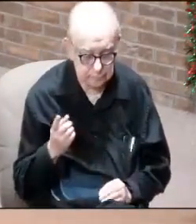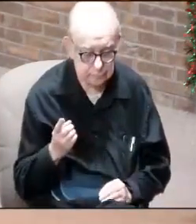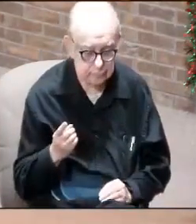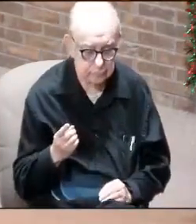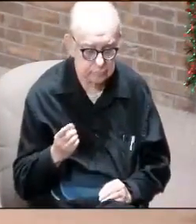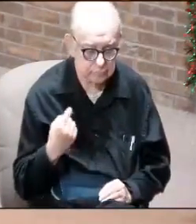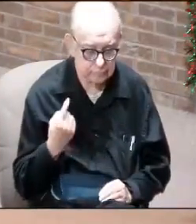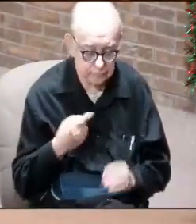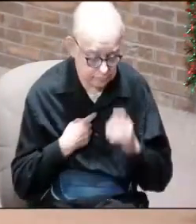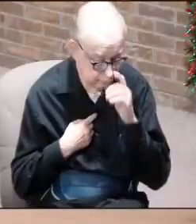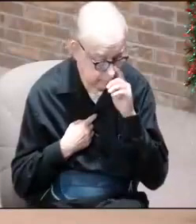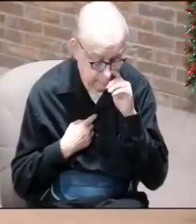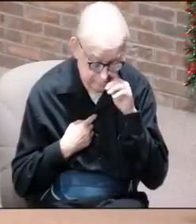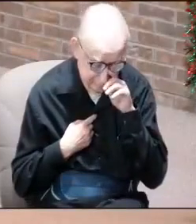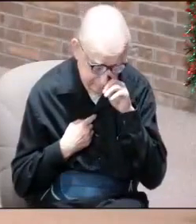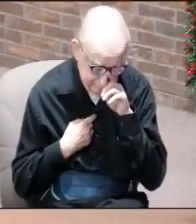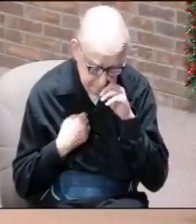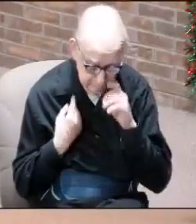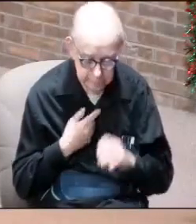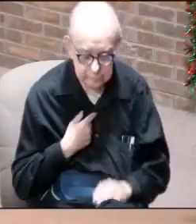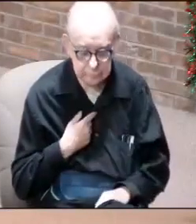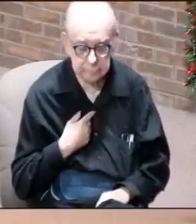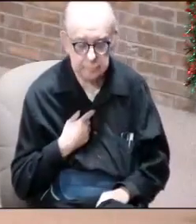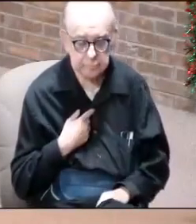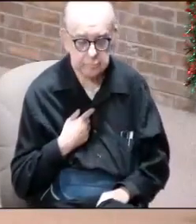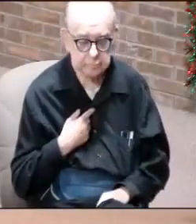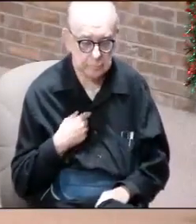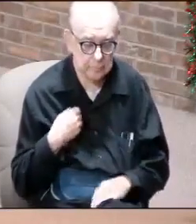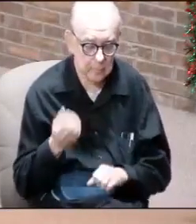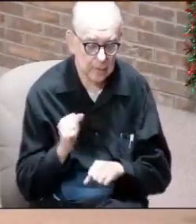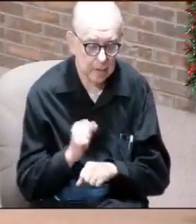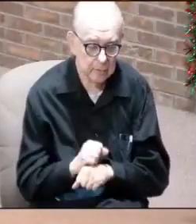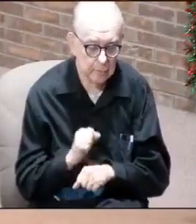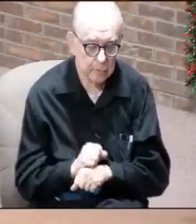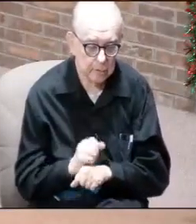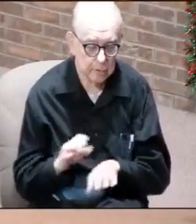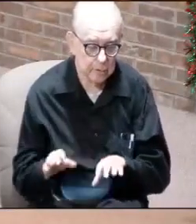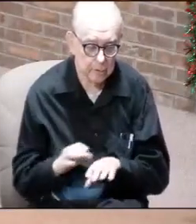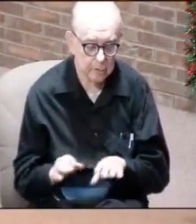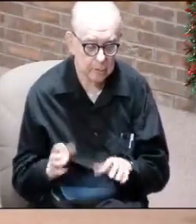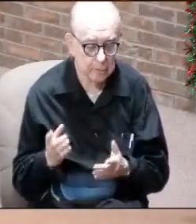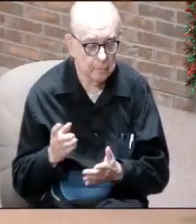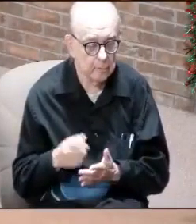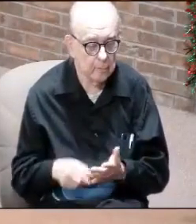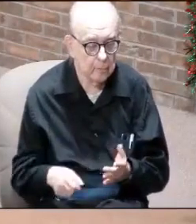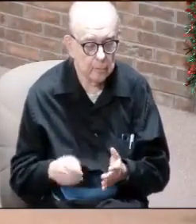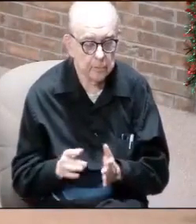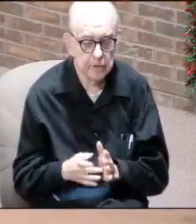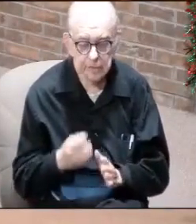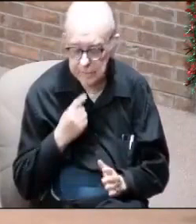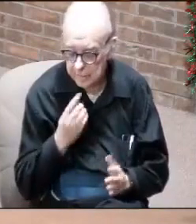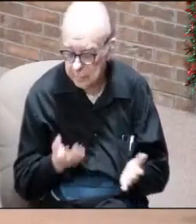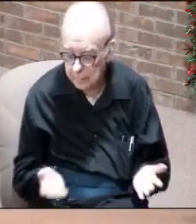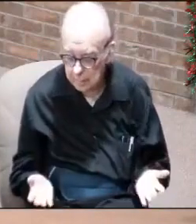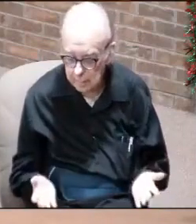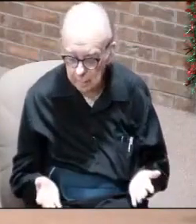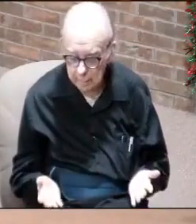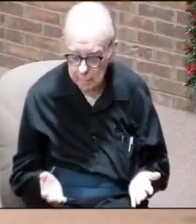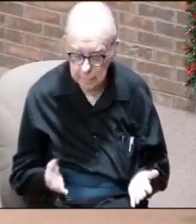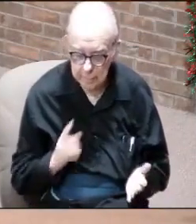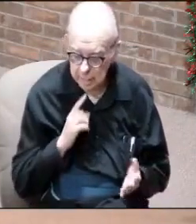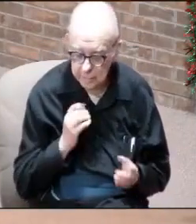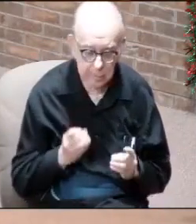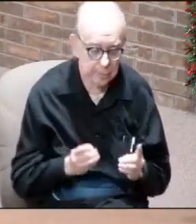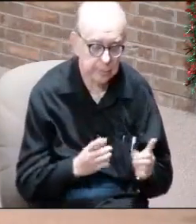Because we were tasked with a job to do. What was it that Jesus said to his